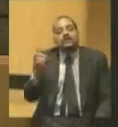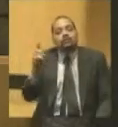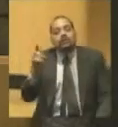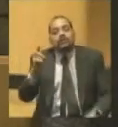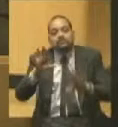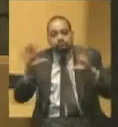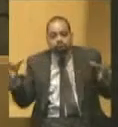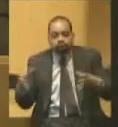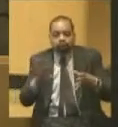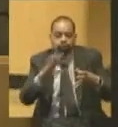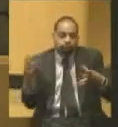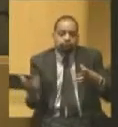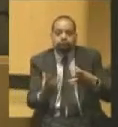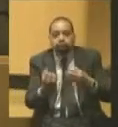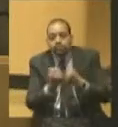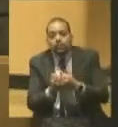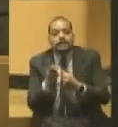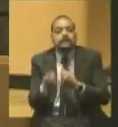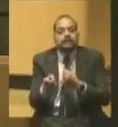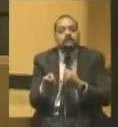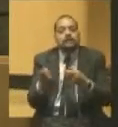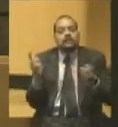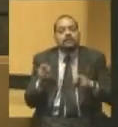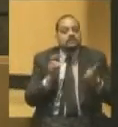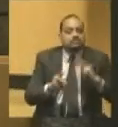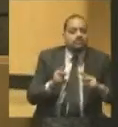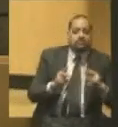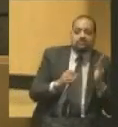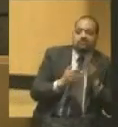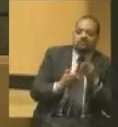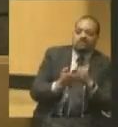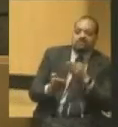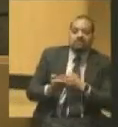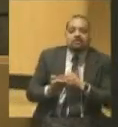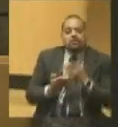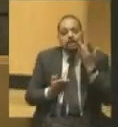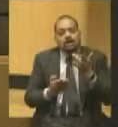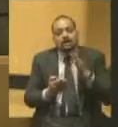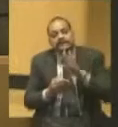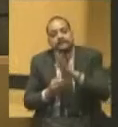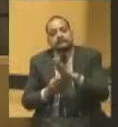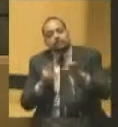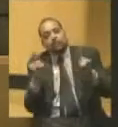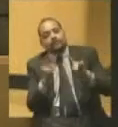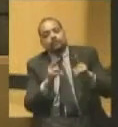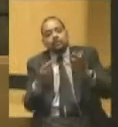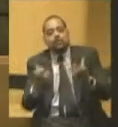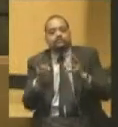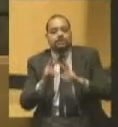Vallandigham when he was attacked for his unpopular views on peace.